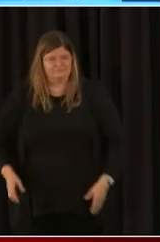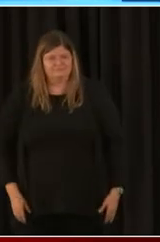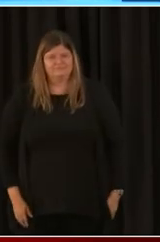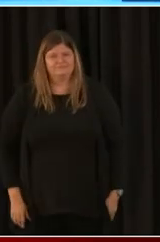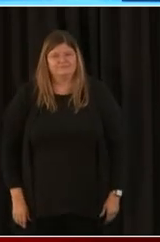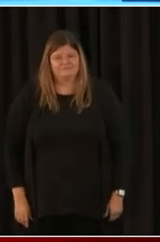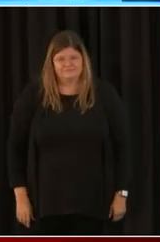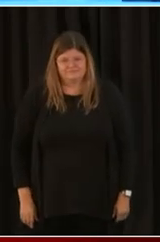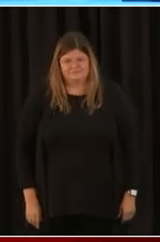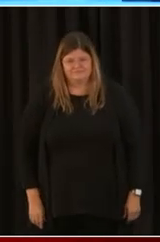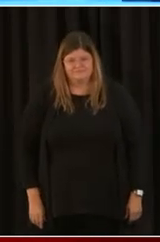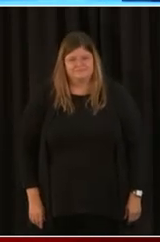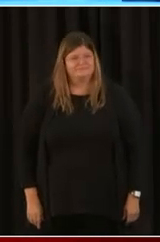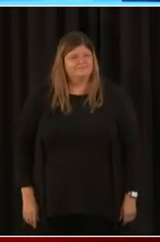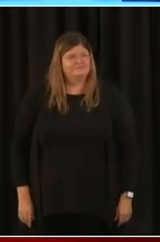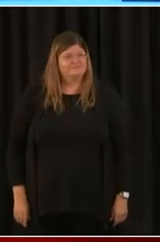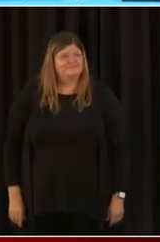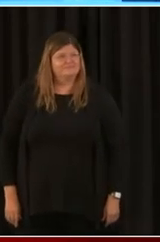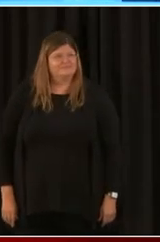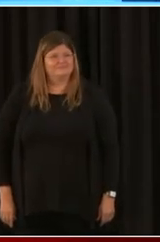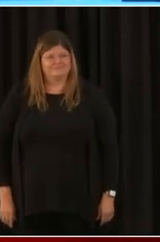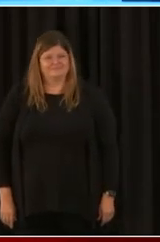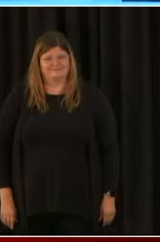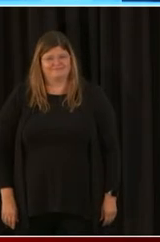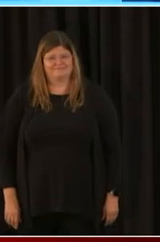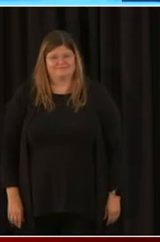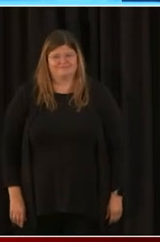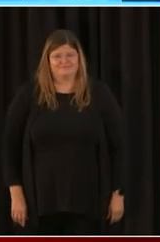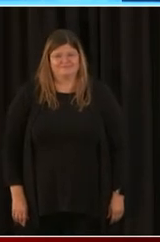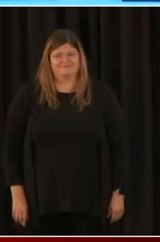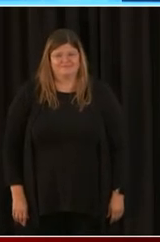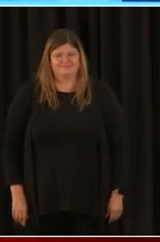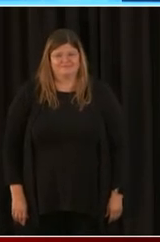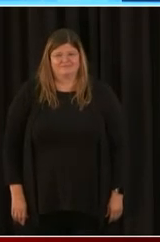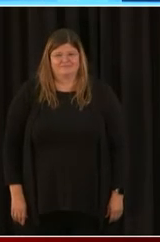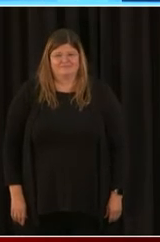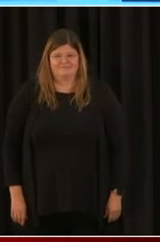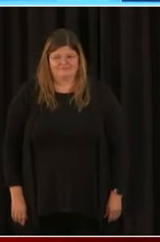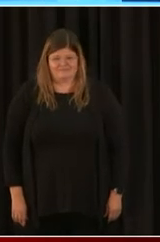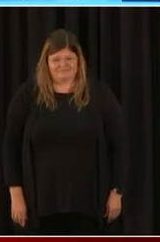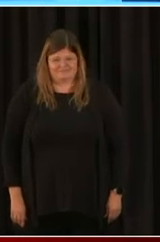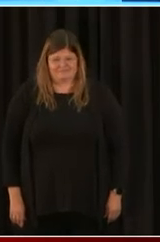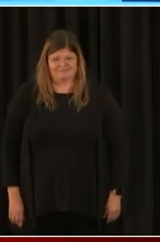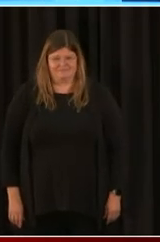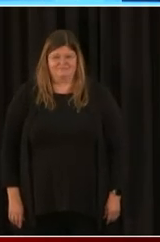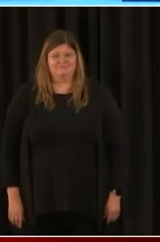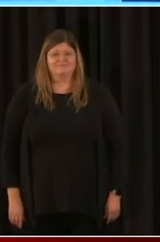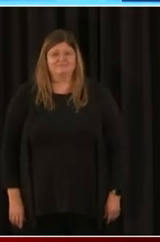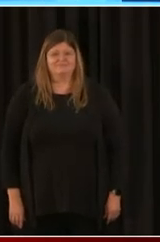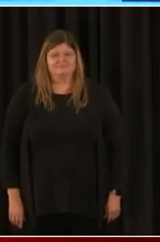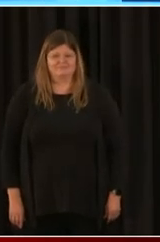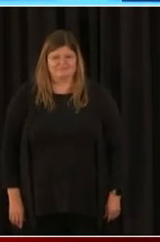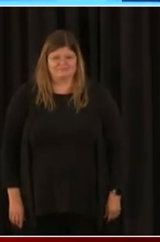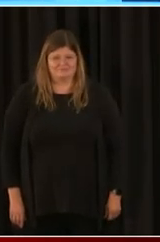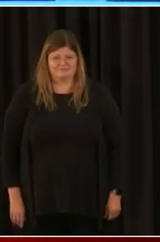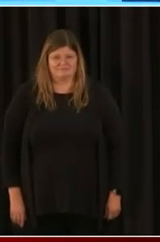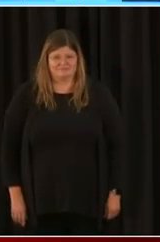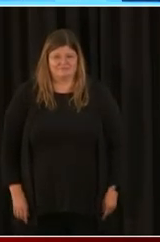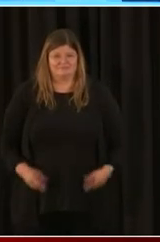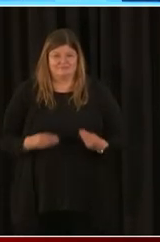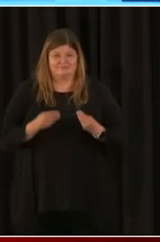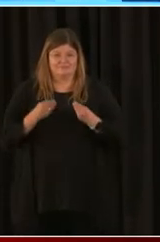So on the next slide, we just wanted to talk briefly about forgiveness. So